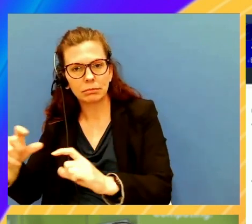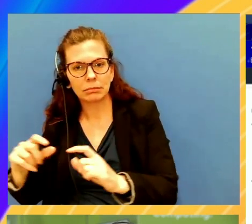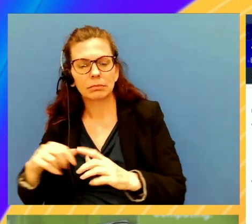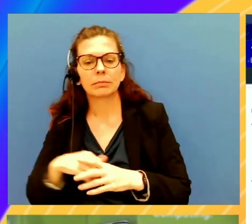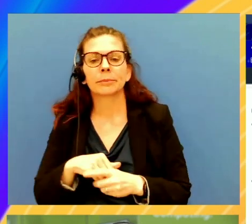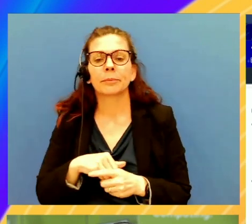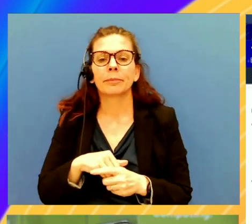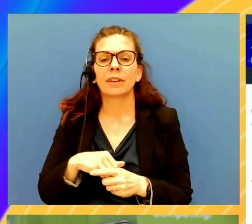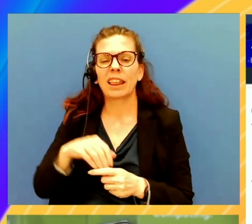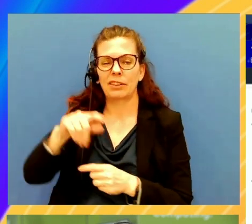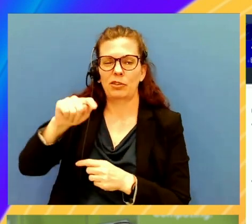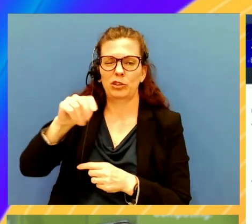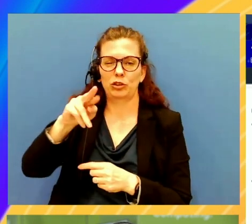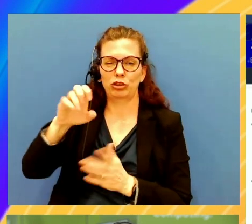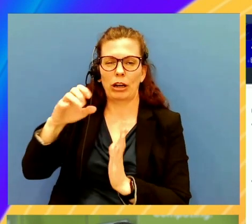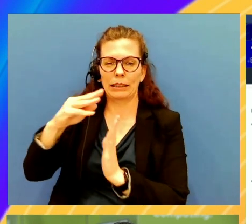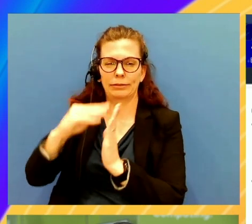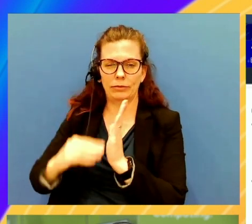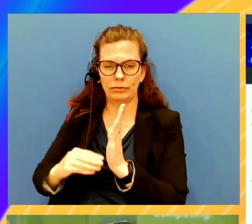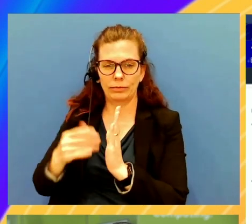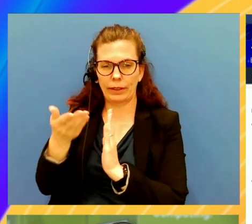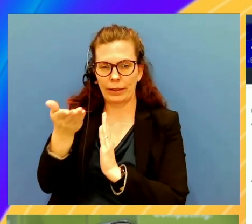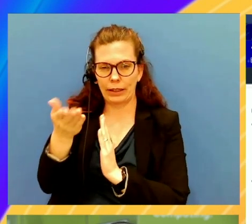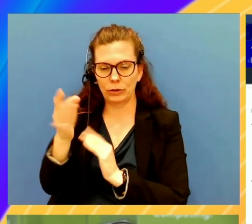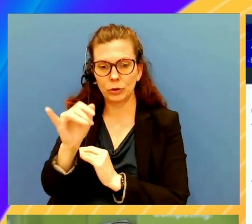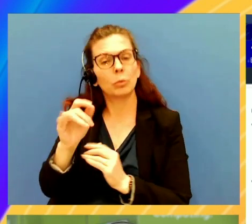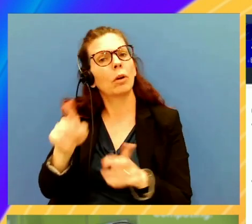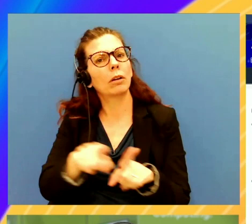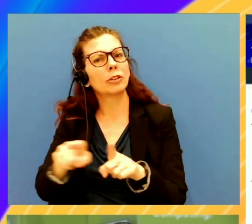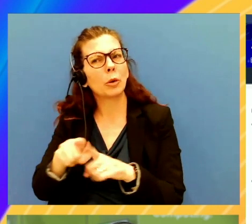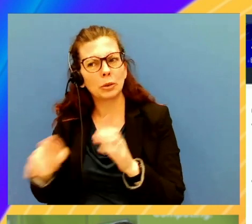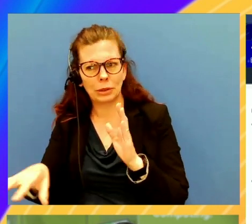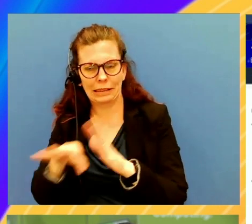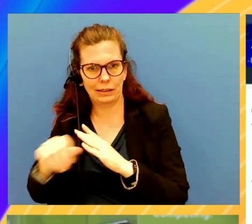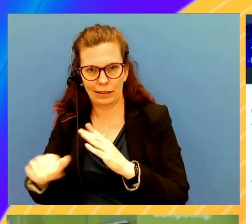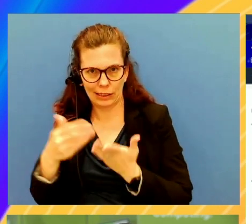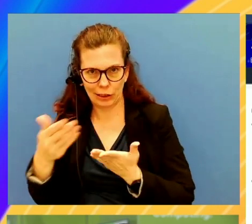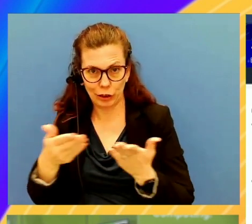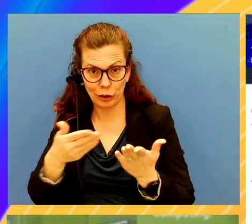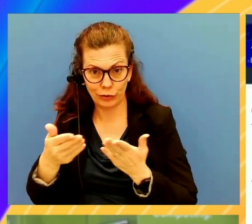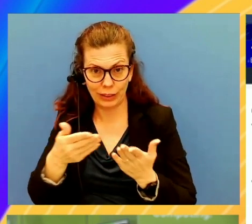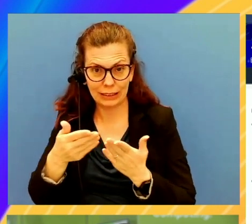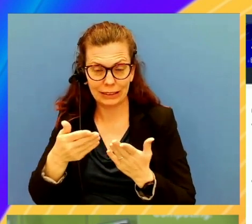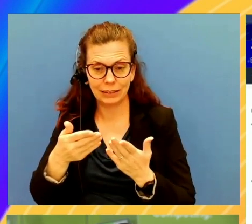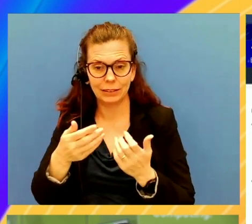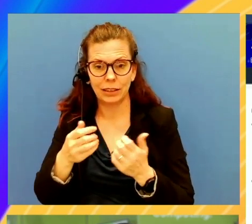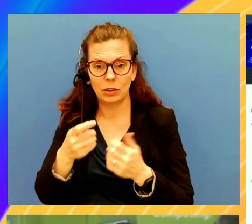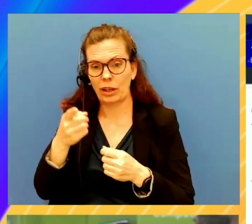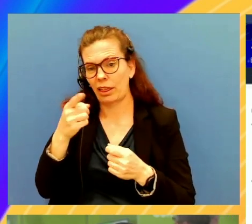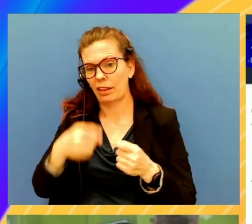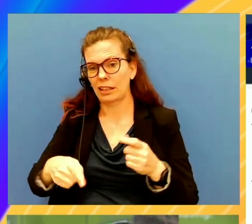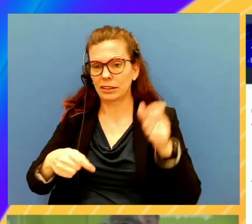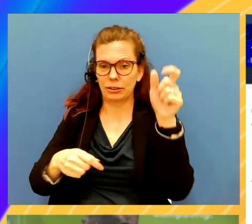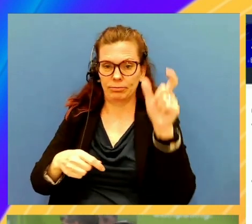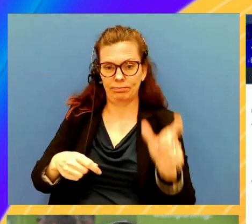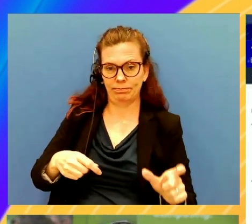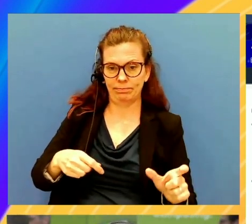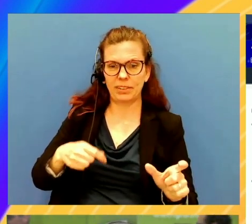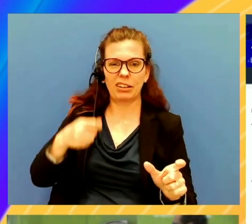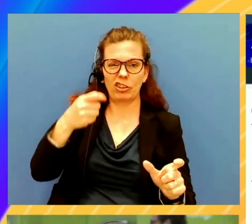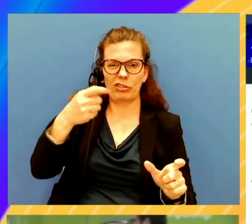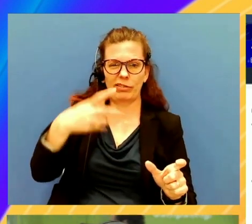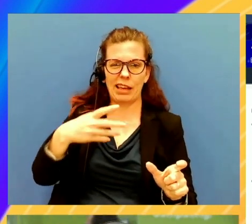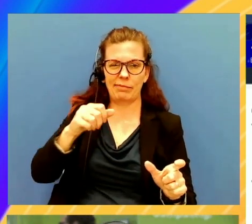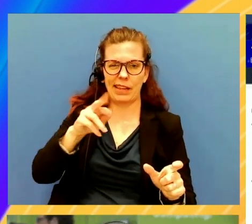and you're also able to select any of the services you want under this arrow out here. So